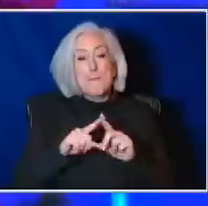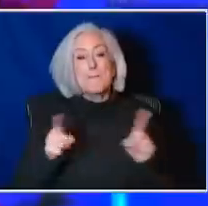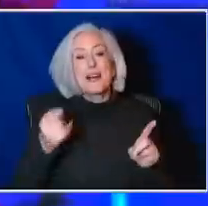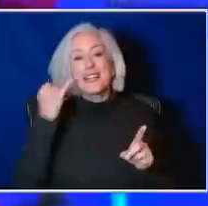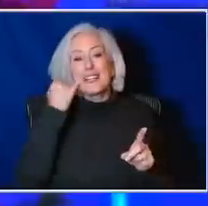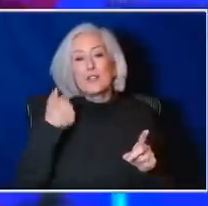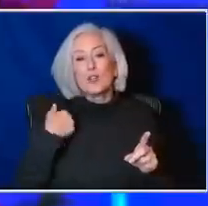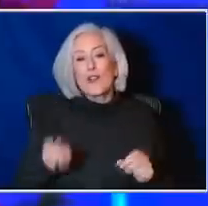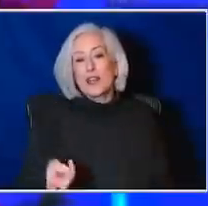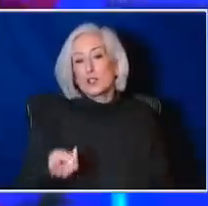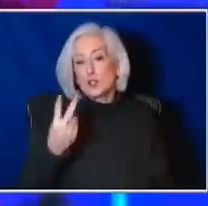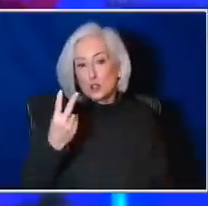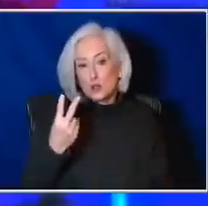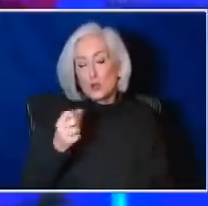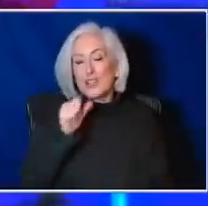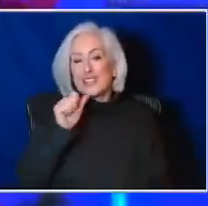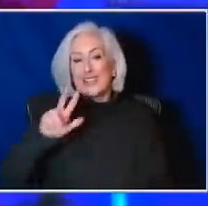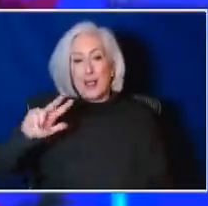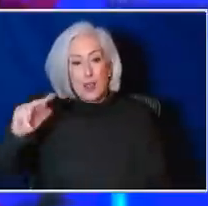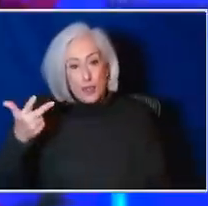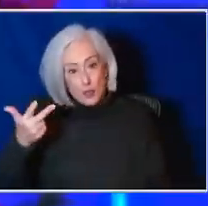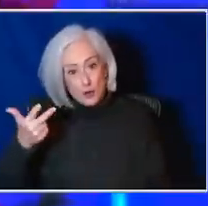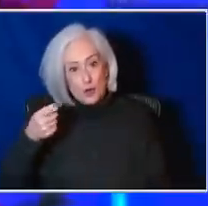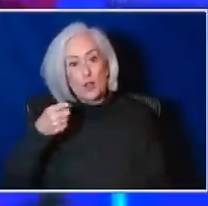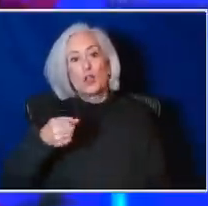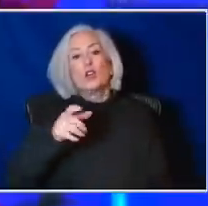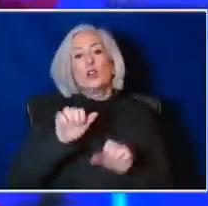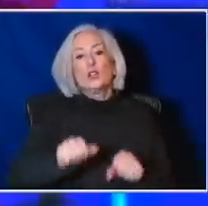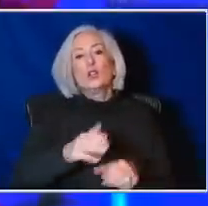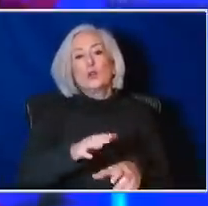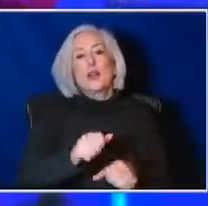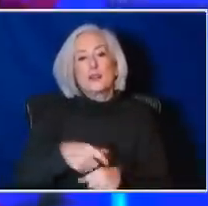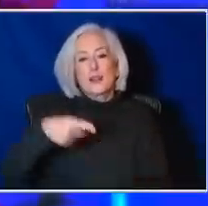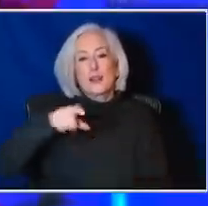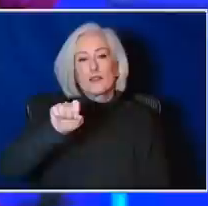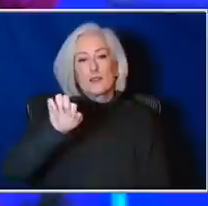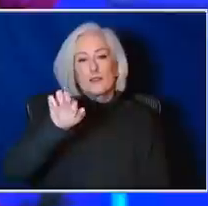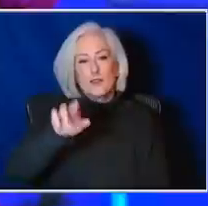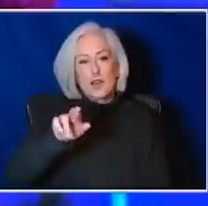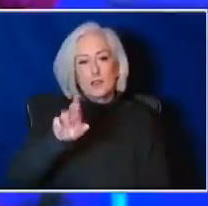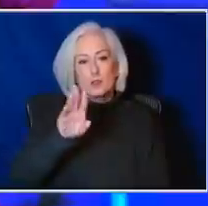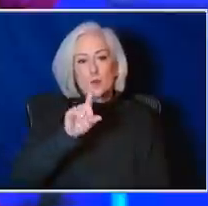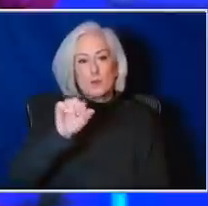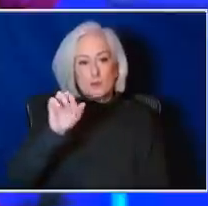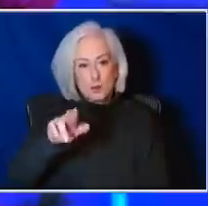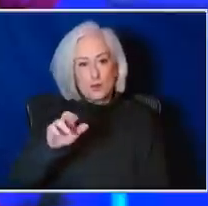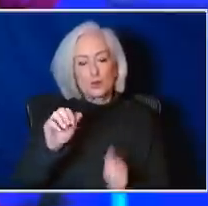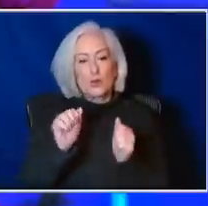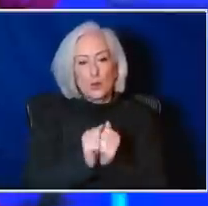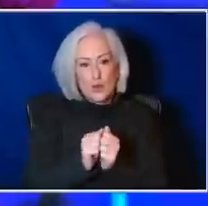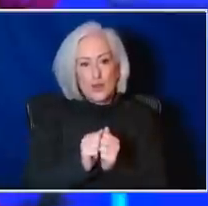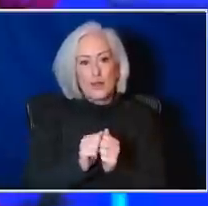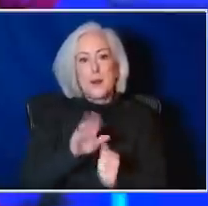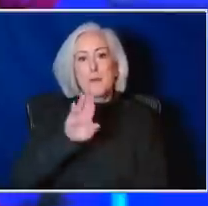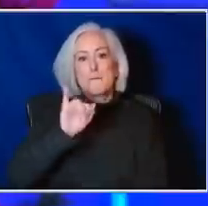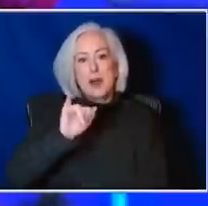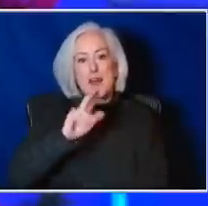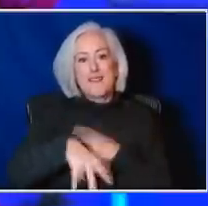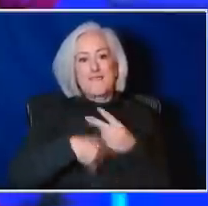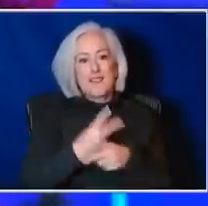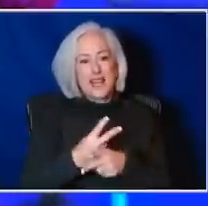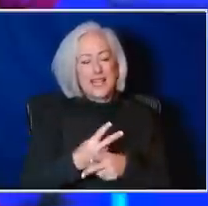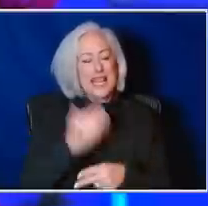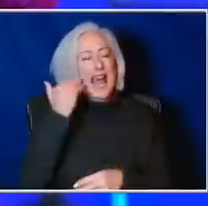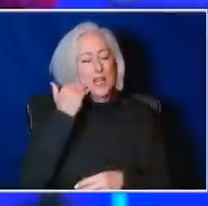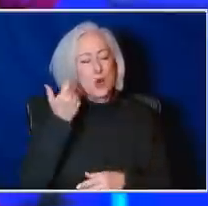and not the third, you can get that Pfizer booster, which is the bivalent booster. So it is a little bit confusing. It